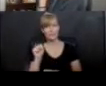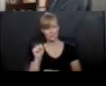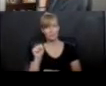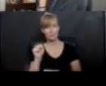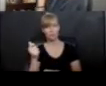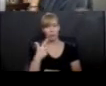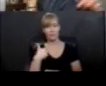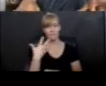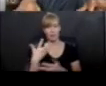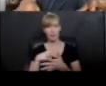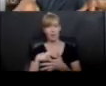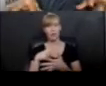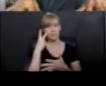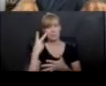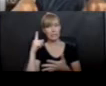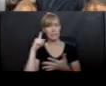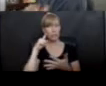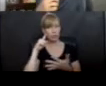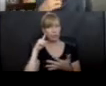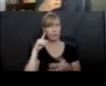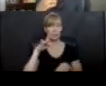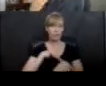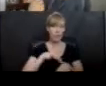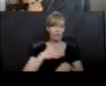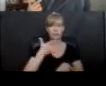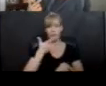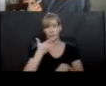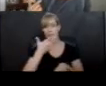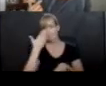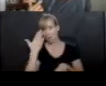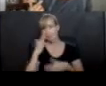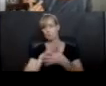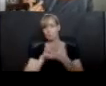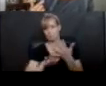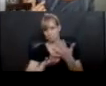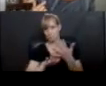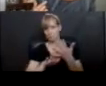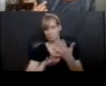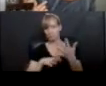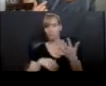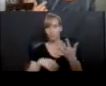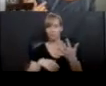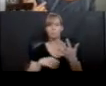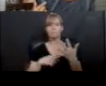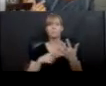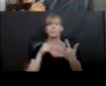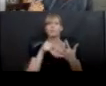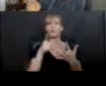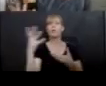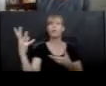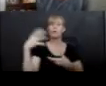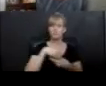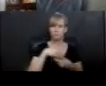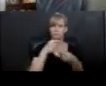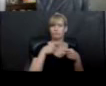Seeing, hearing, touching, tasting, smelling, right? So pulling those into your writing, whether